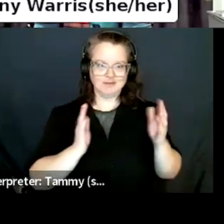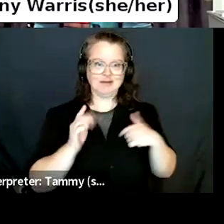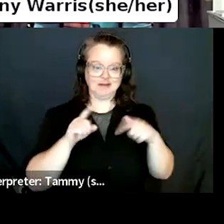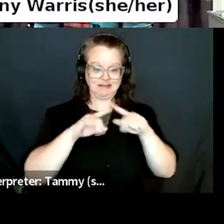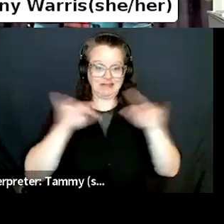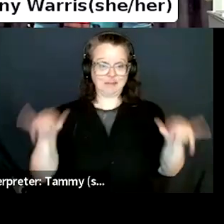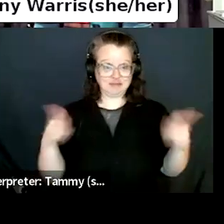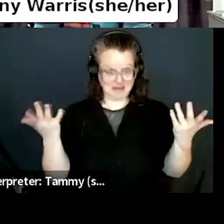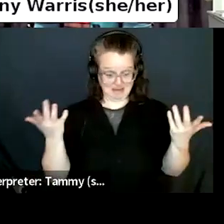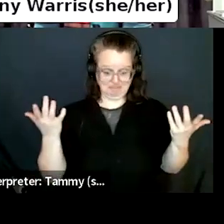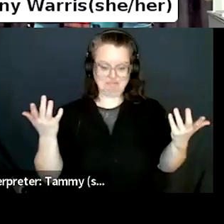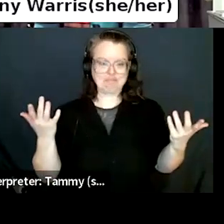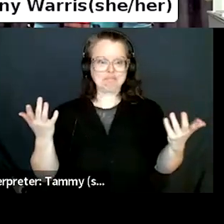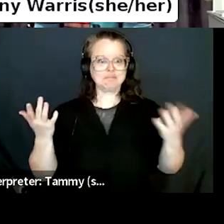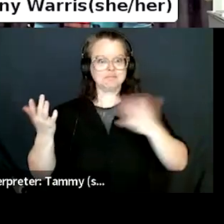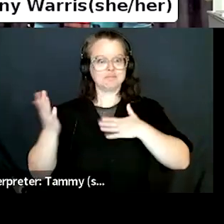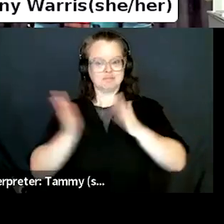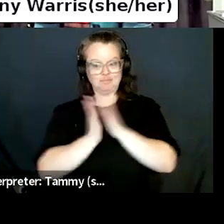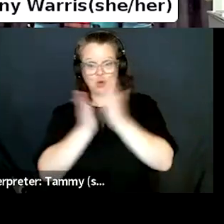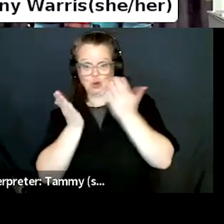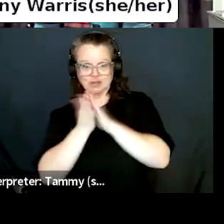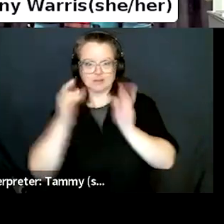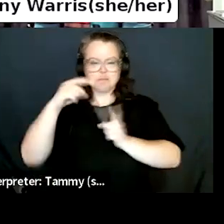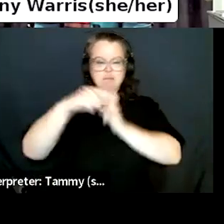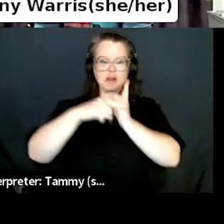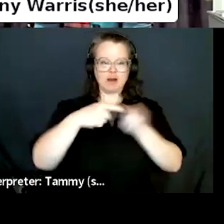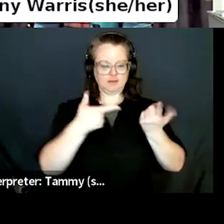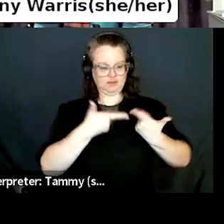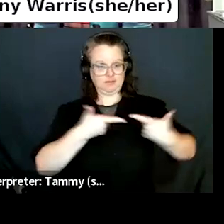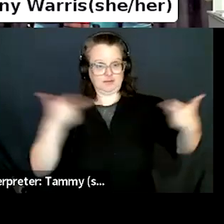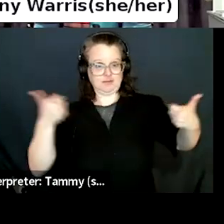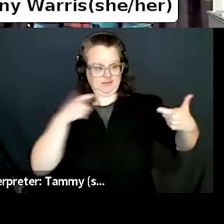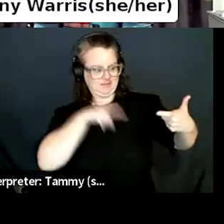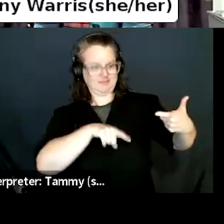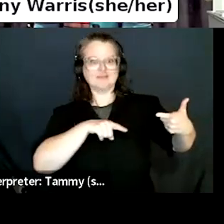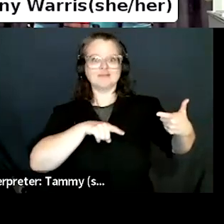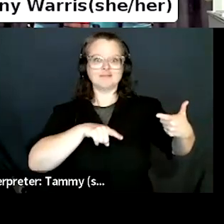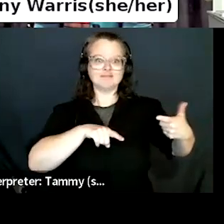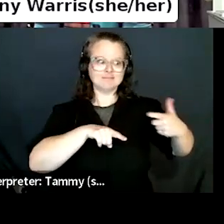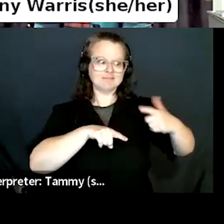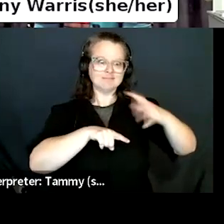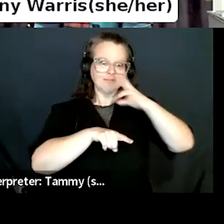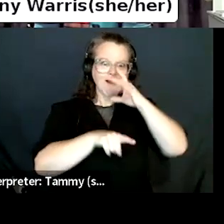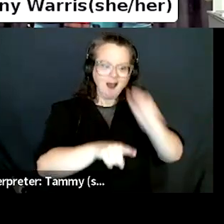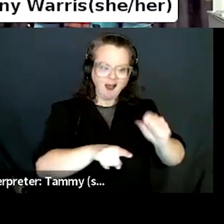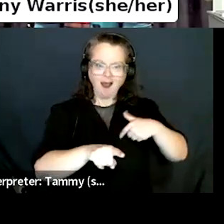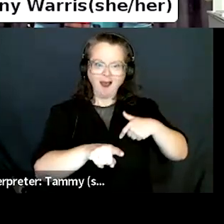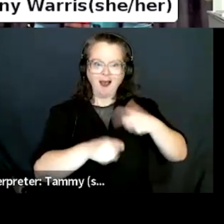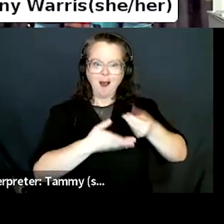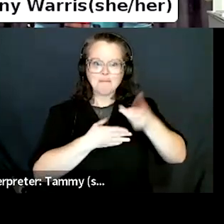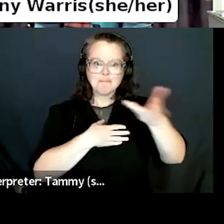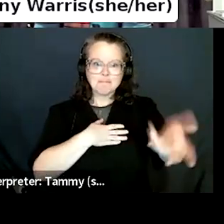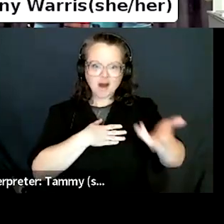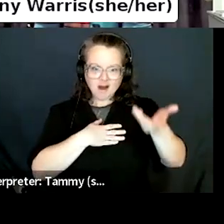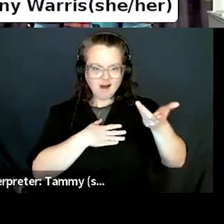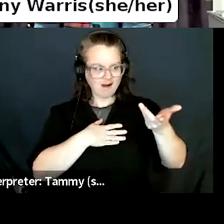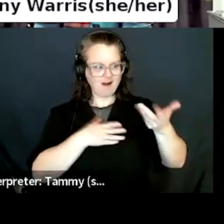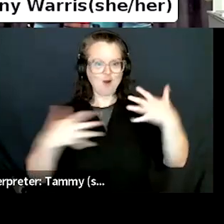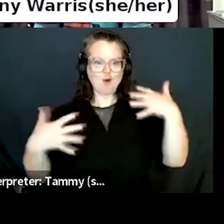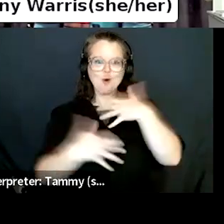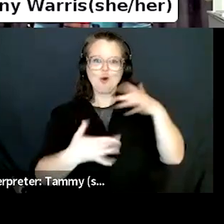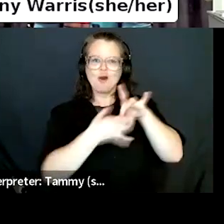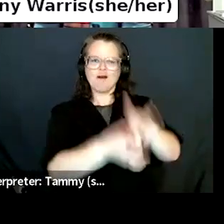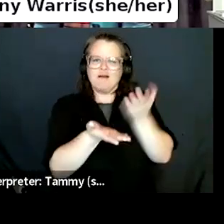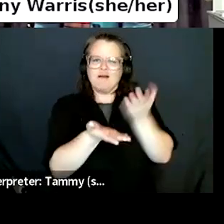only selling online. Um, so that has been very good for us. So yeah, my answer is very much 50 50. Yes. And no,